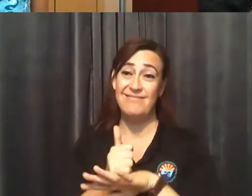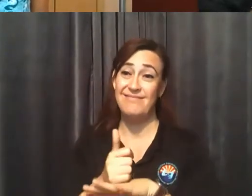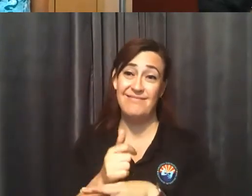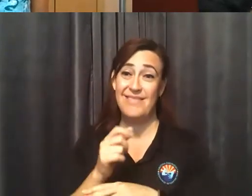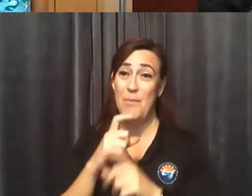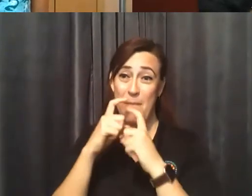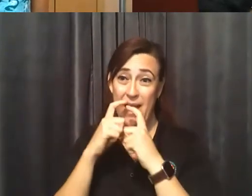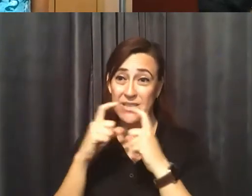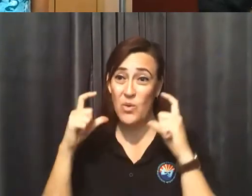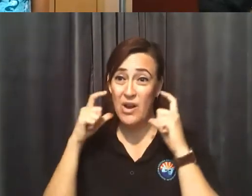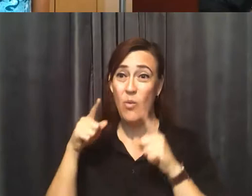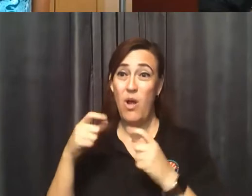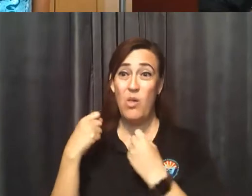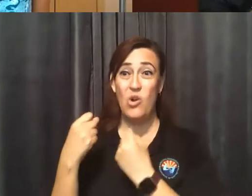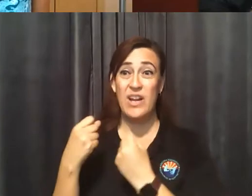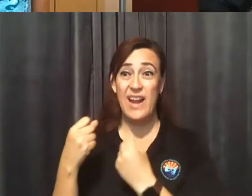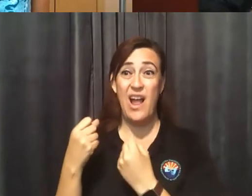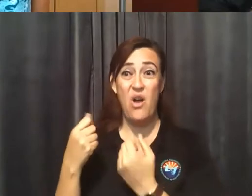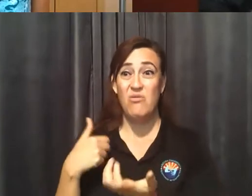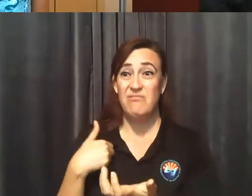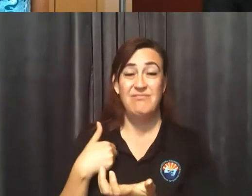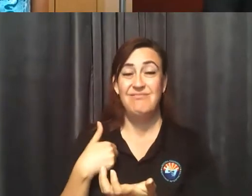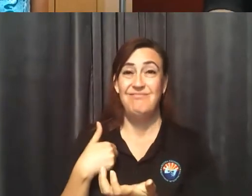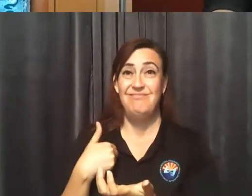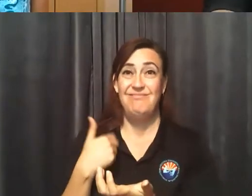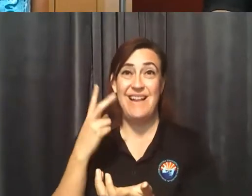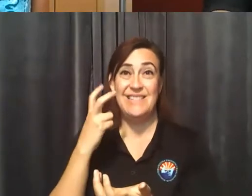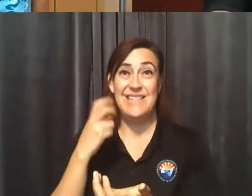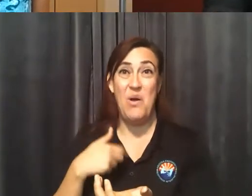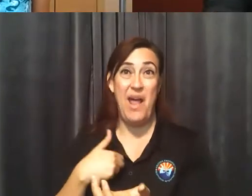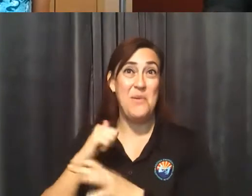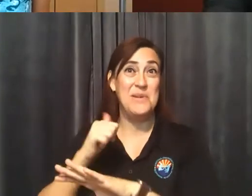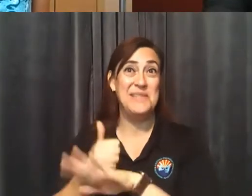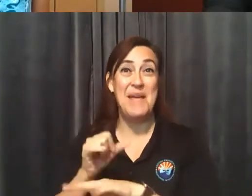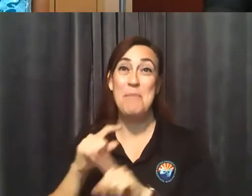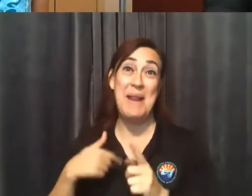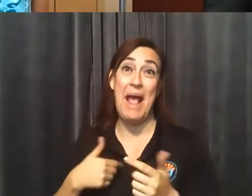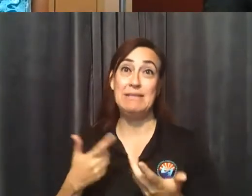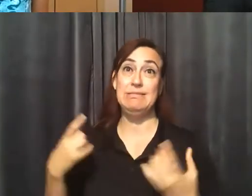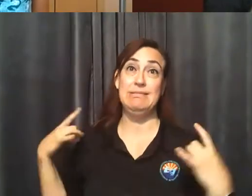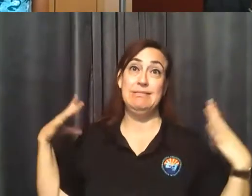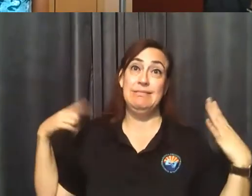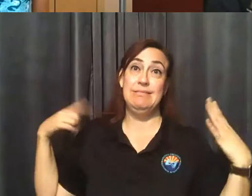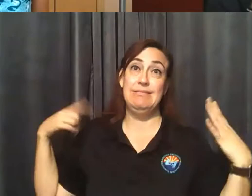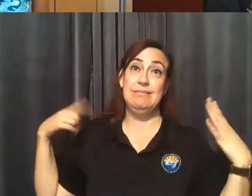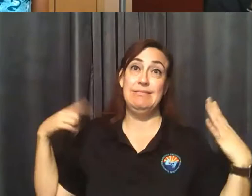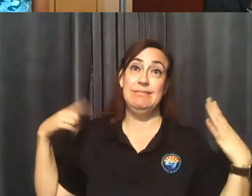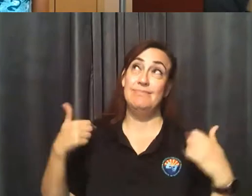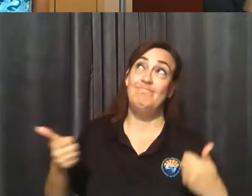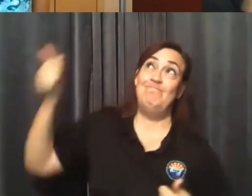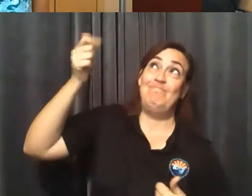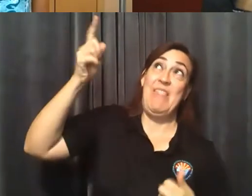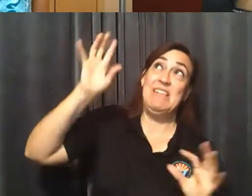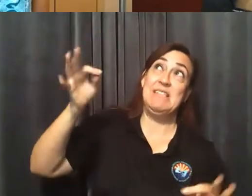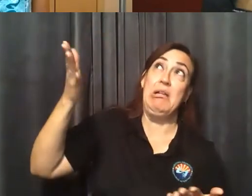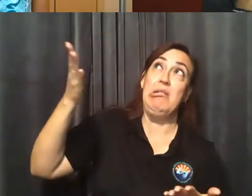wearing while working out. But that is the as at a level higher than I. And so I would talk to the state health department